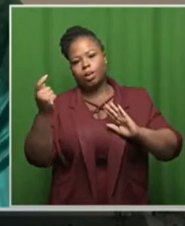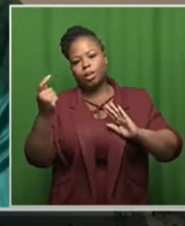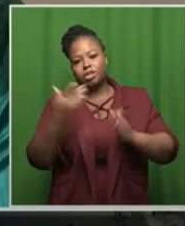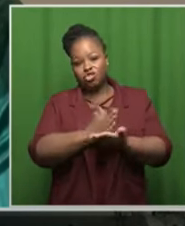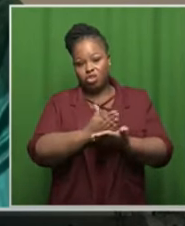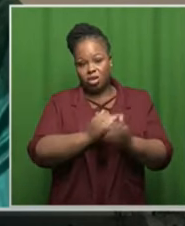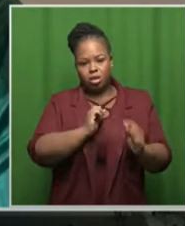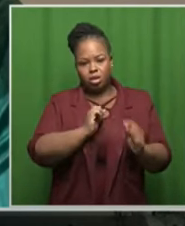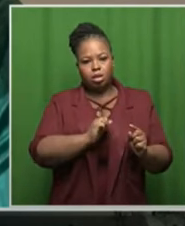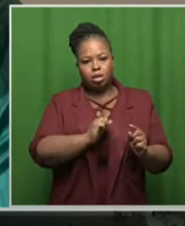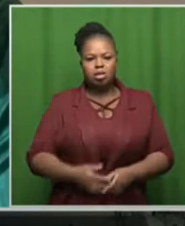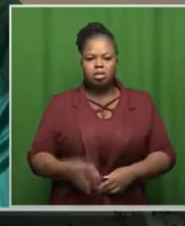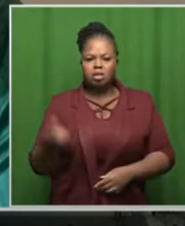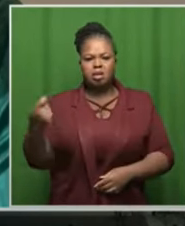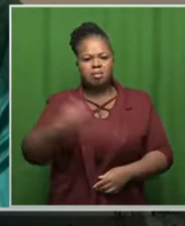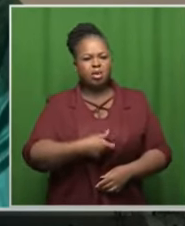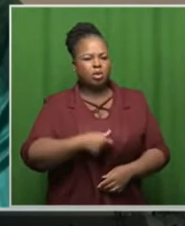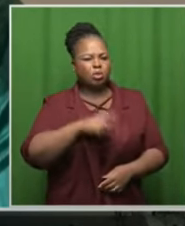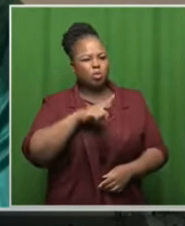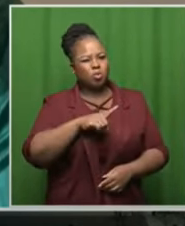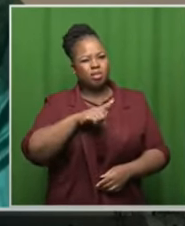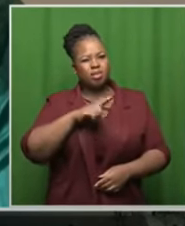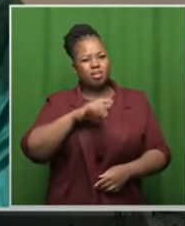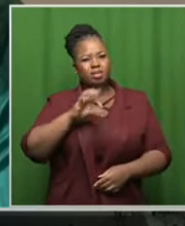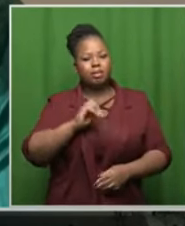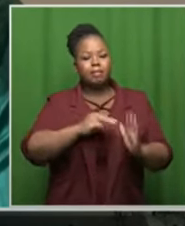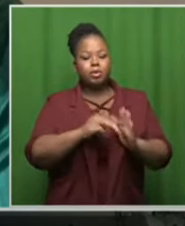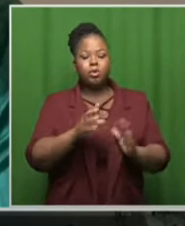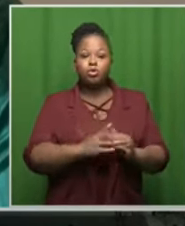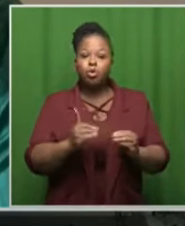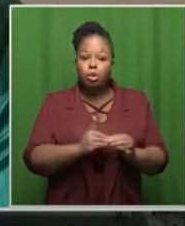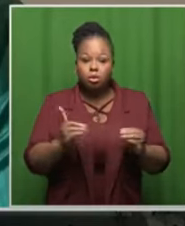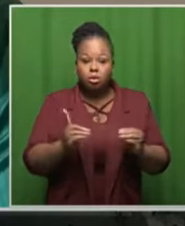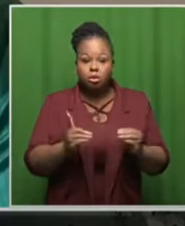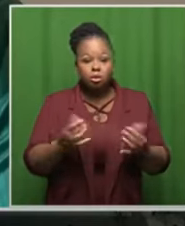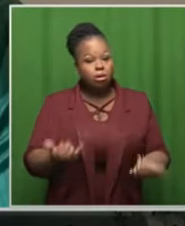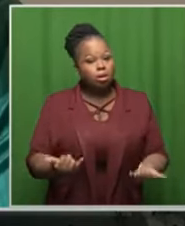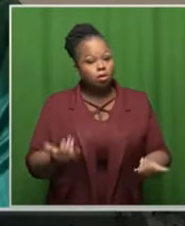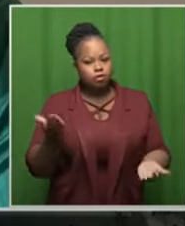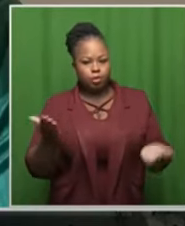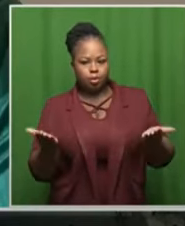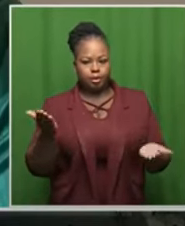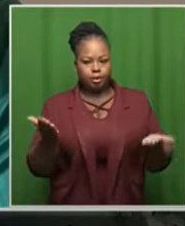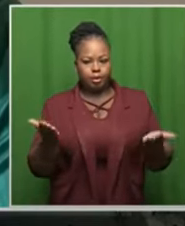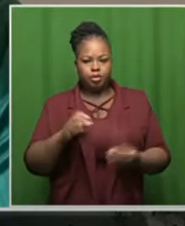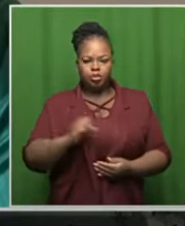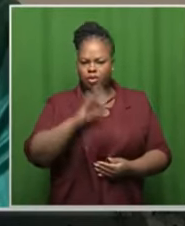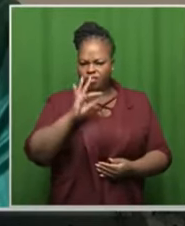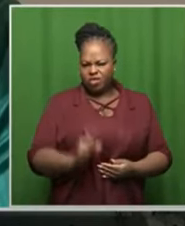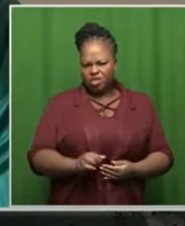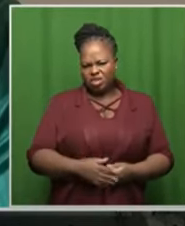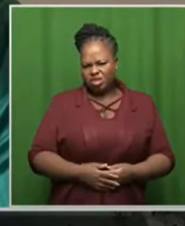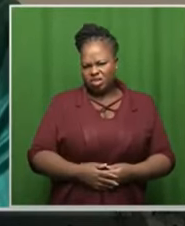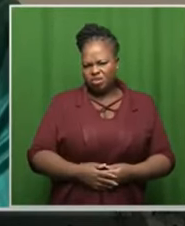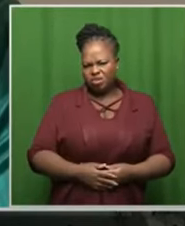and they were paid around 130 million dollars and now you compared the south african deal where we're talking